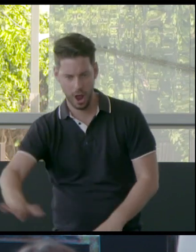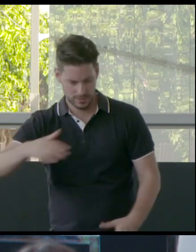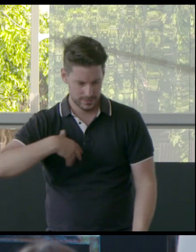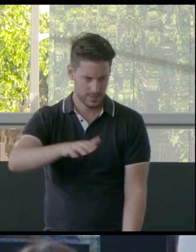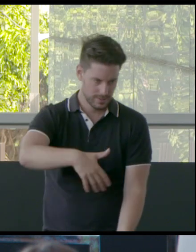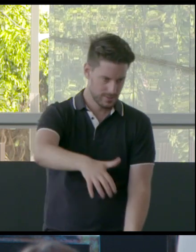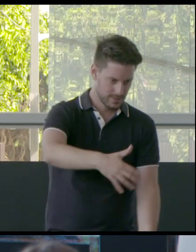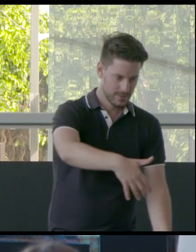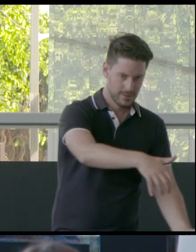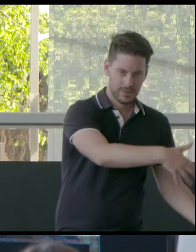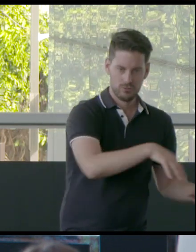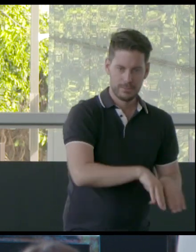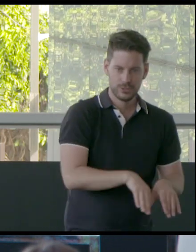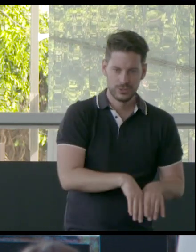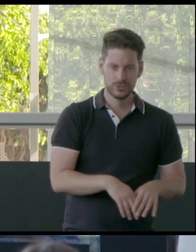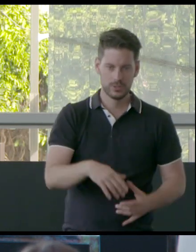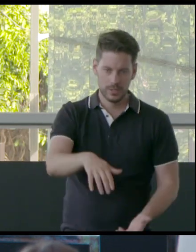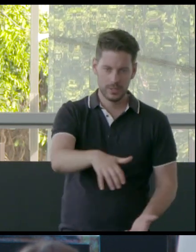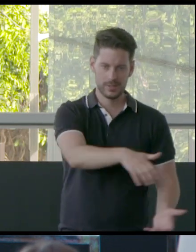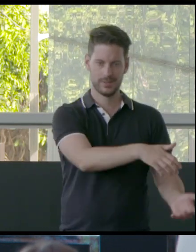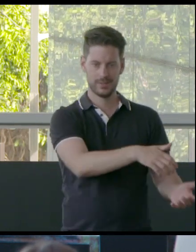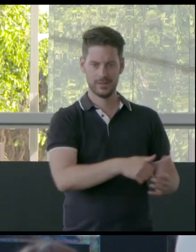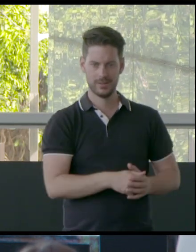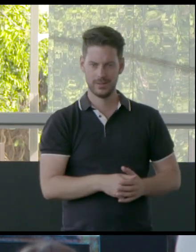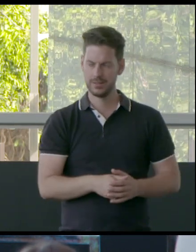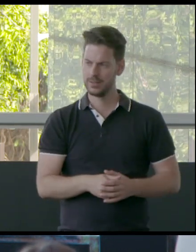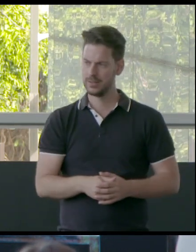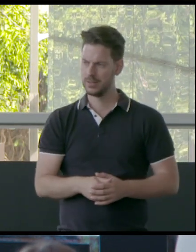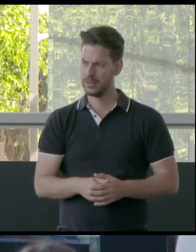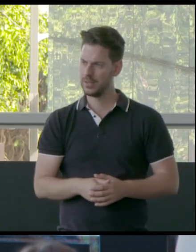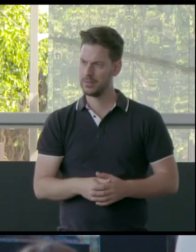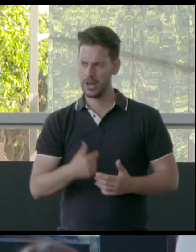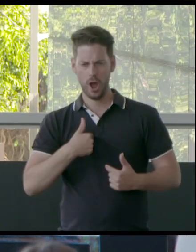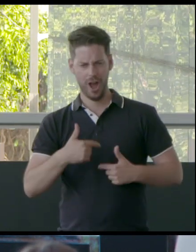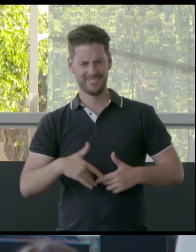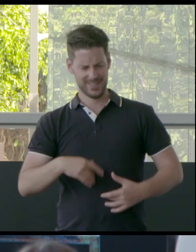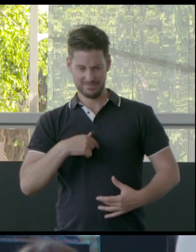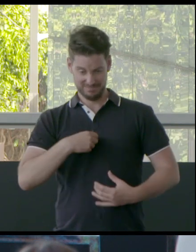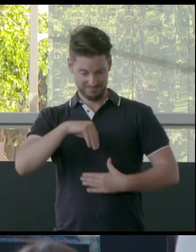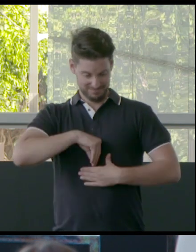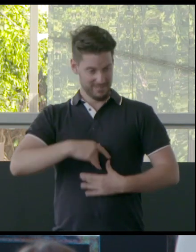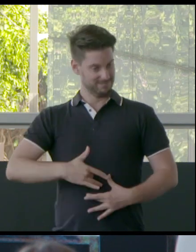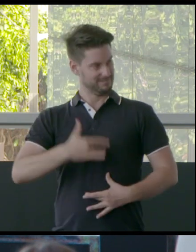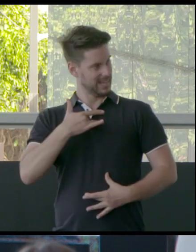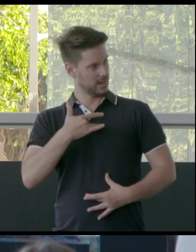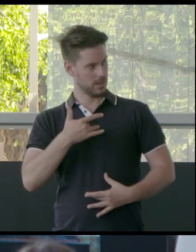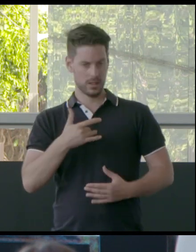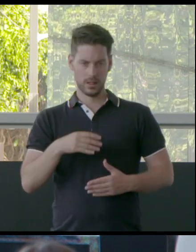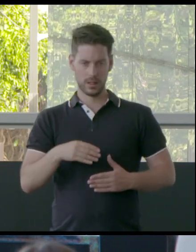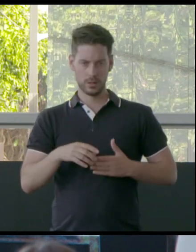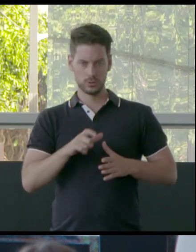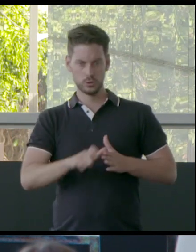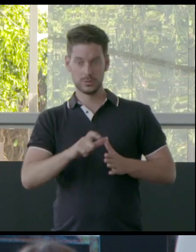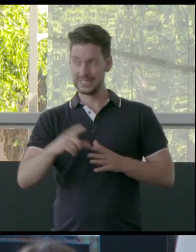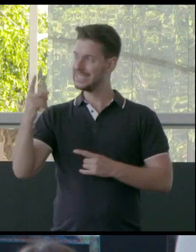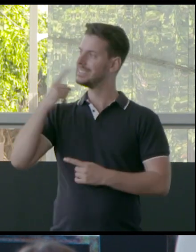how I felt guided in what the right thing to do was, even though, you know, no